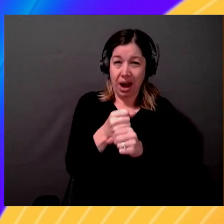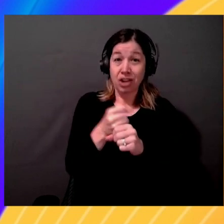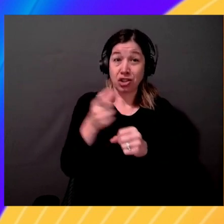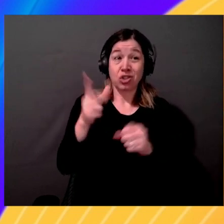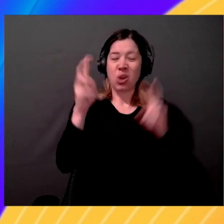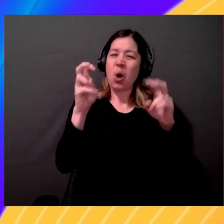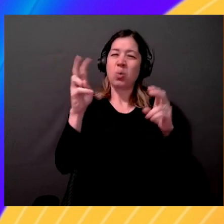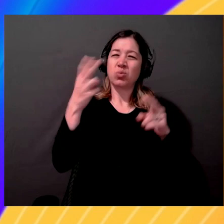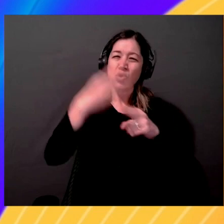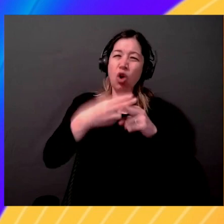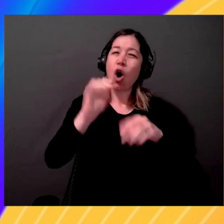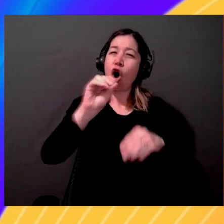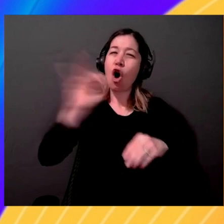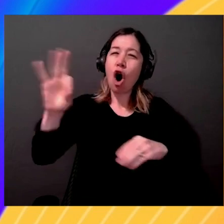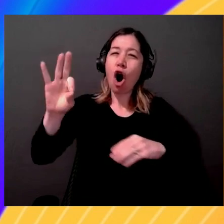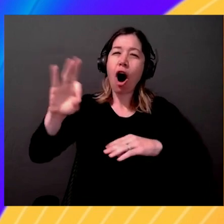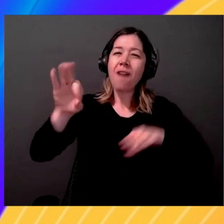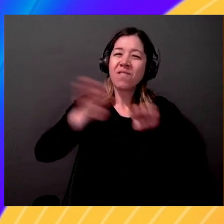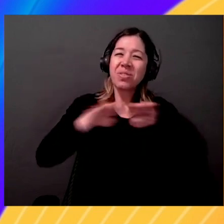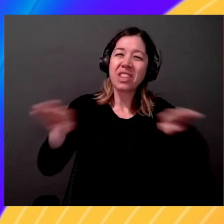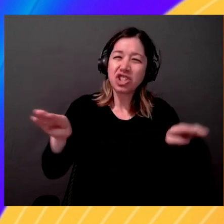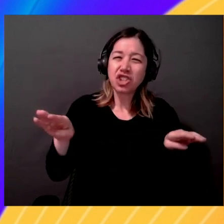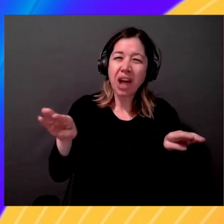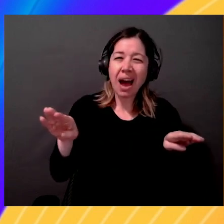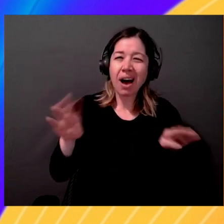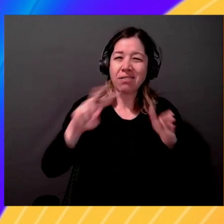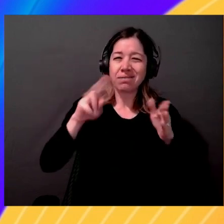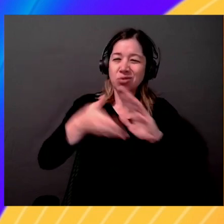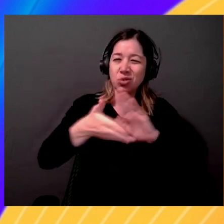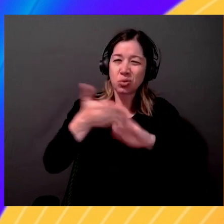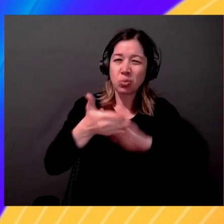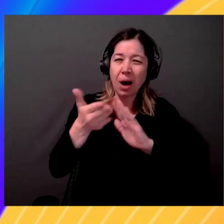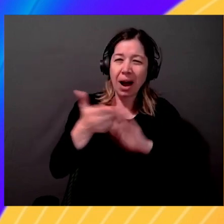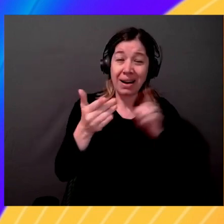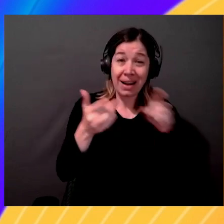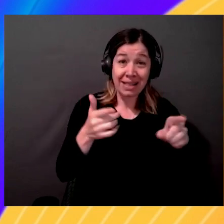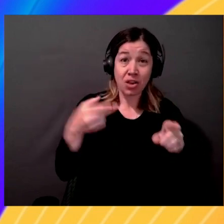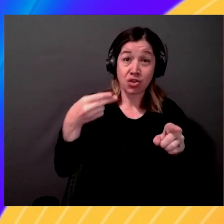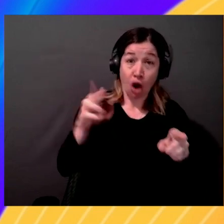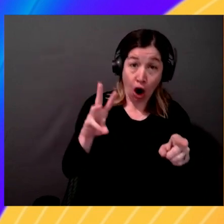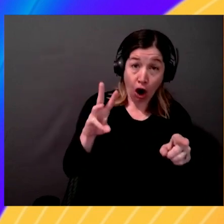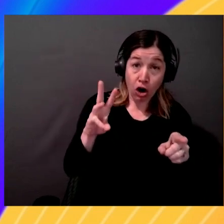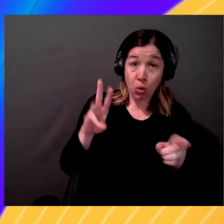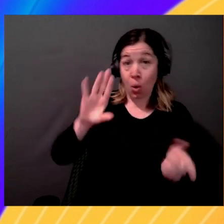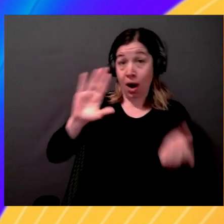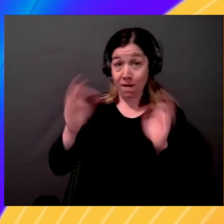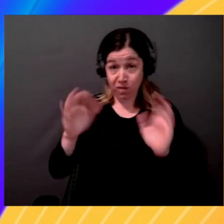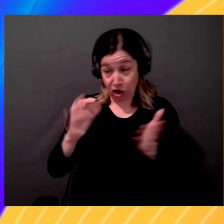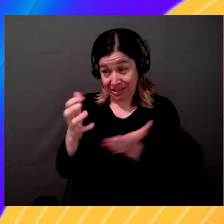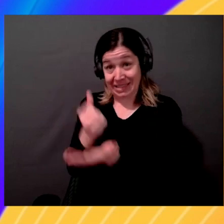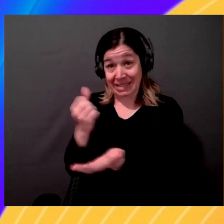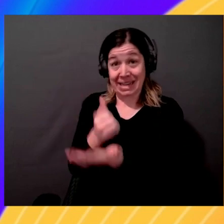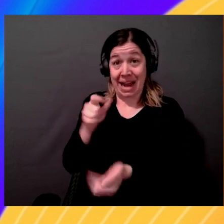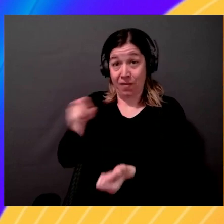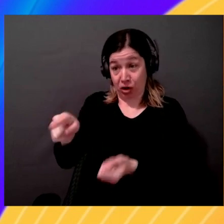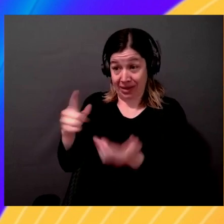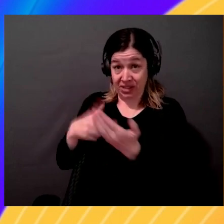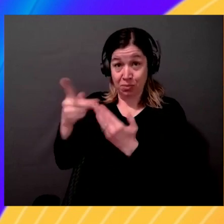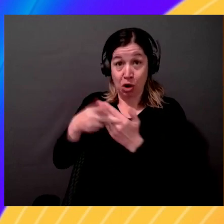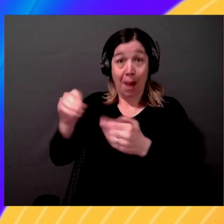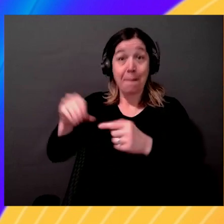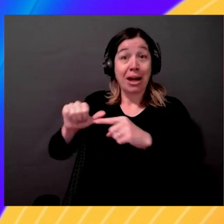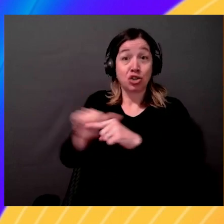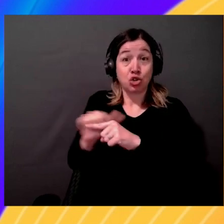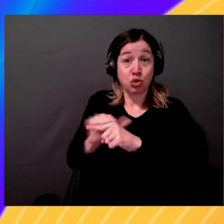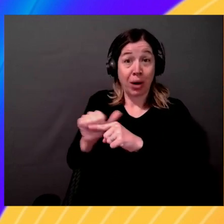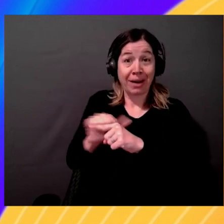hardware versus leveraging Inferentia and Tranium, you're looking at a roughly 50% price performance